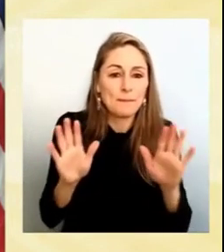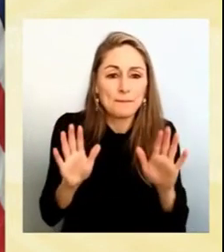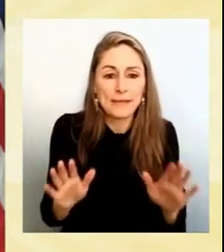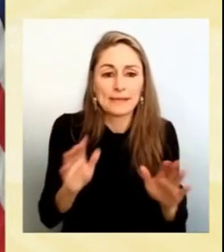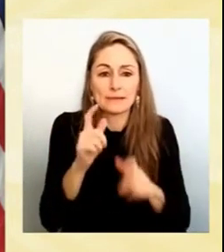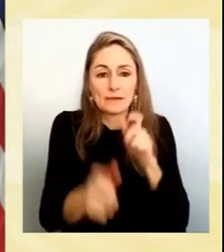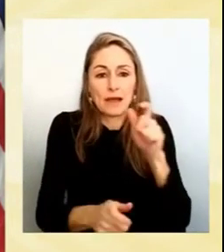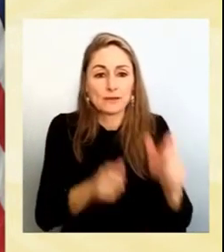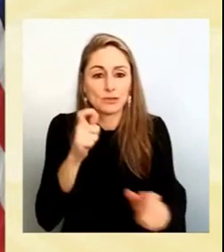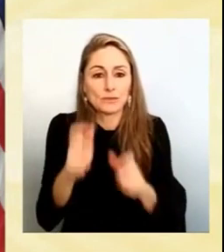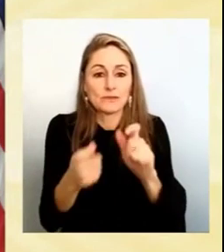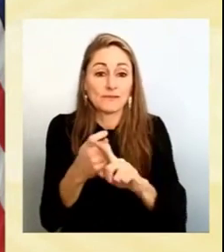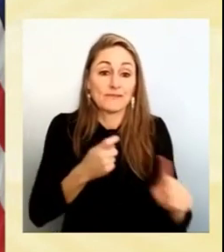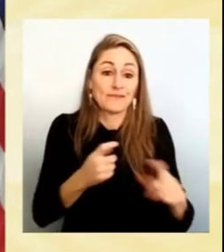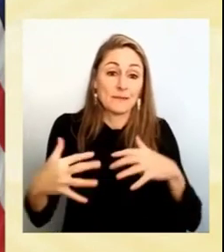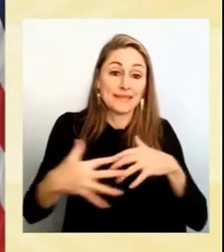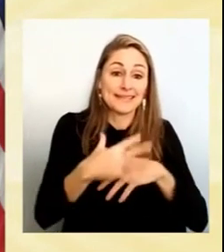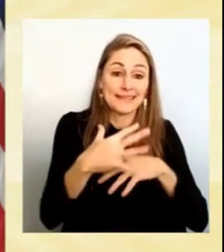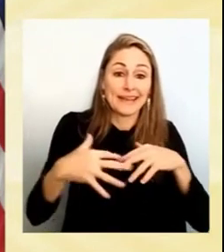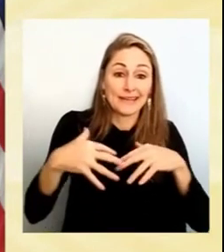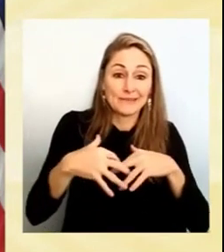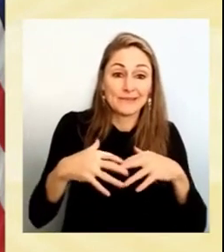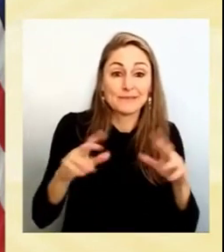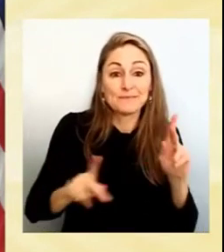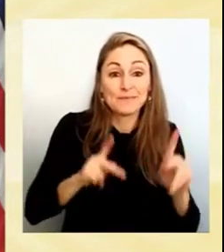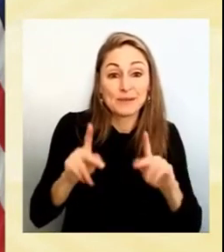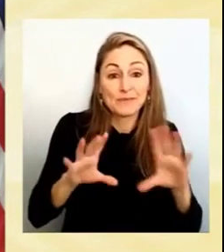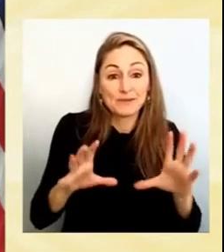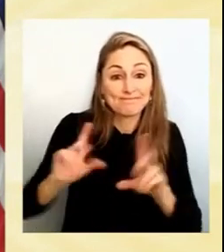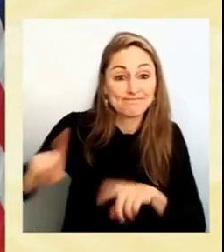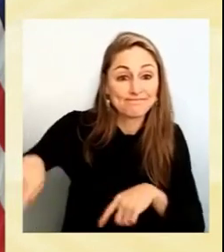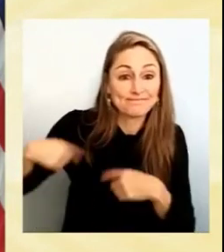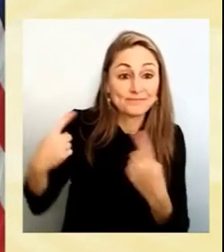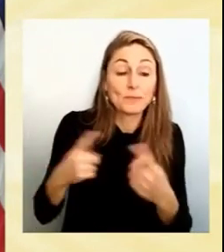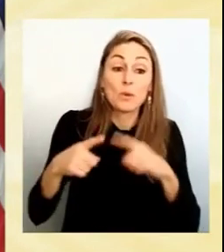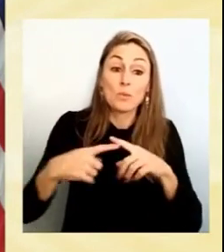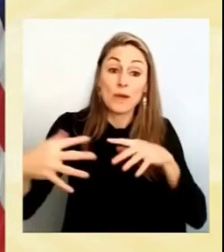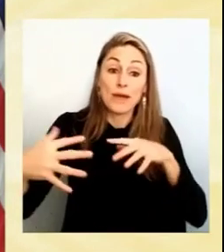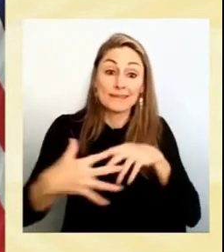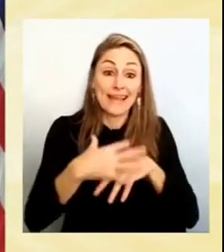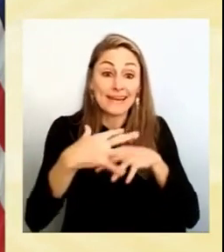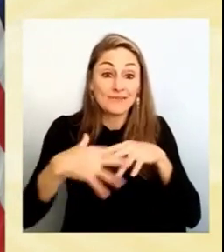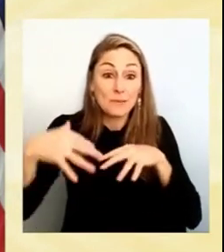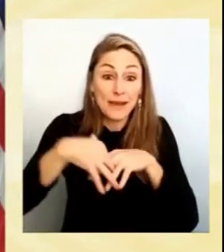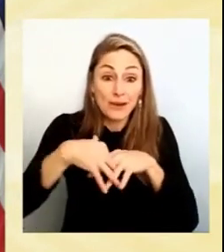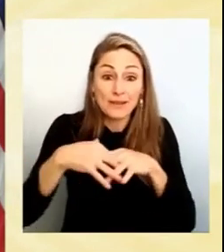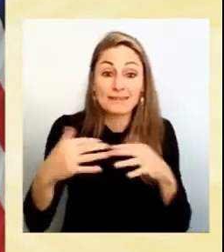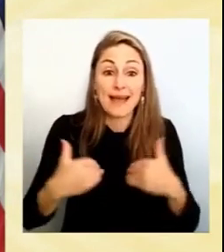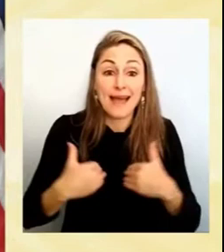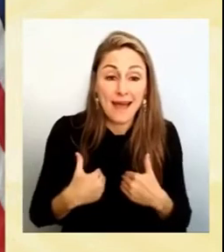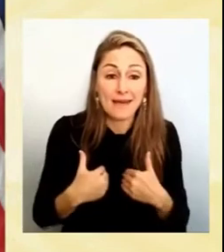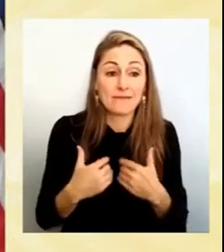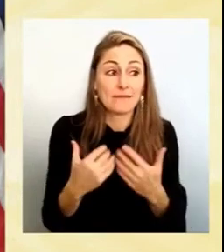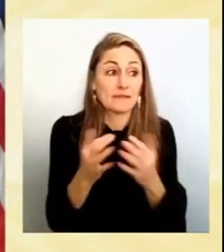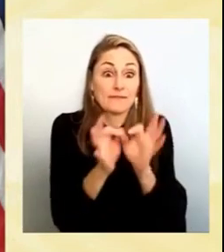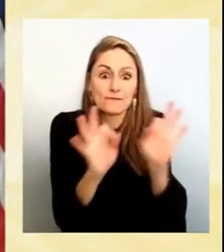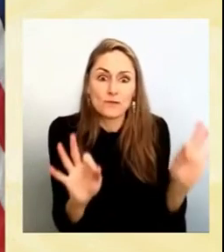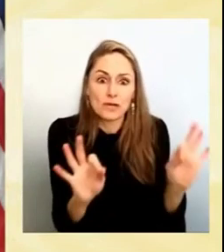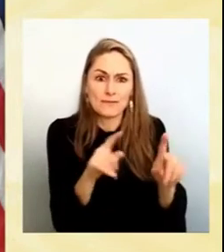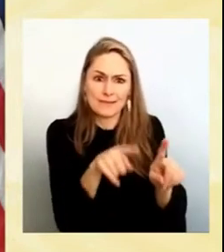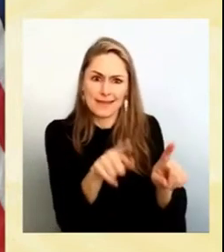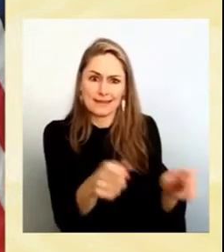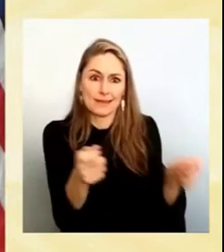history. And we know that when Native Americans have the freedom and opportunity to shape their destinies, and therefore,